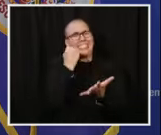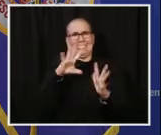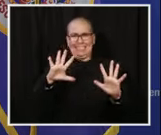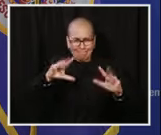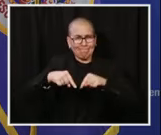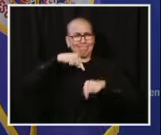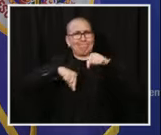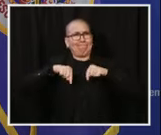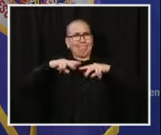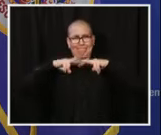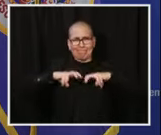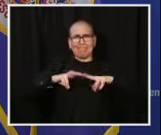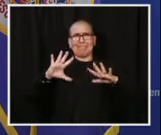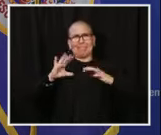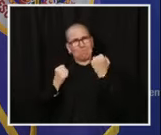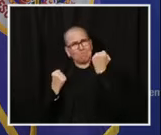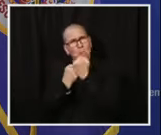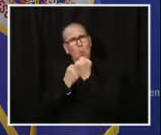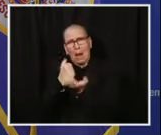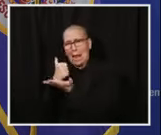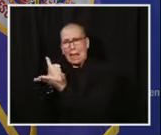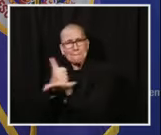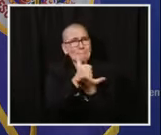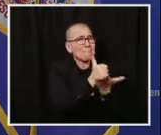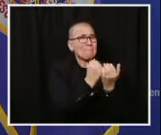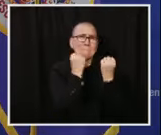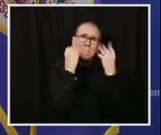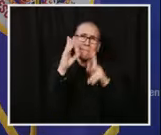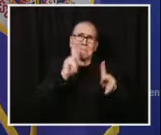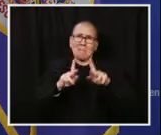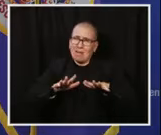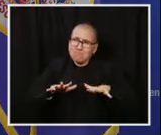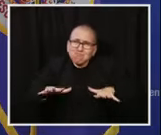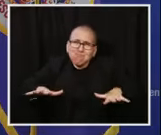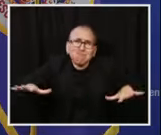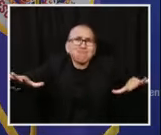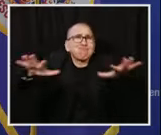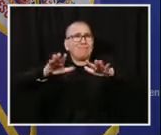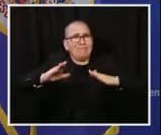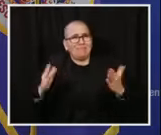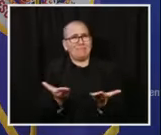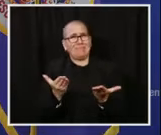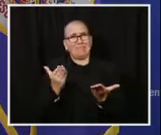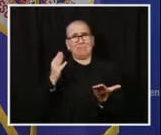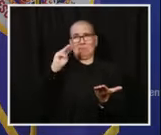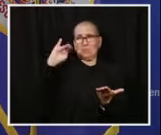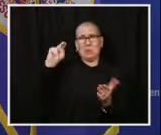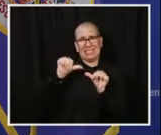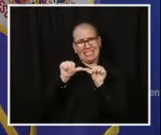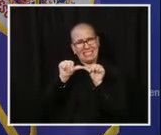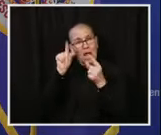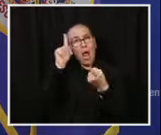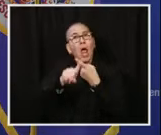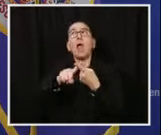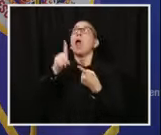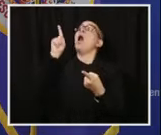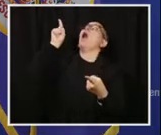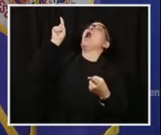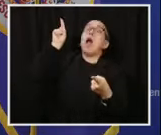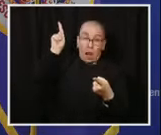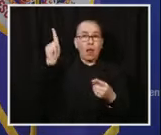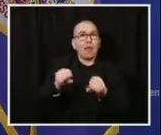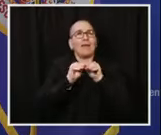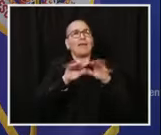fellow Minnesotans as we can over that bridge to that time when vaccines can help us stamp this virus out and return us to normal.